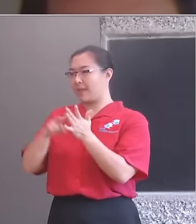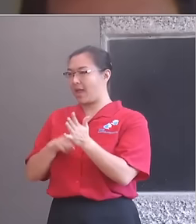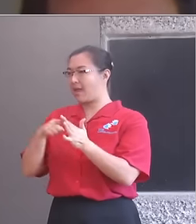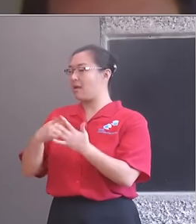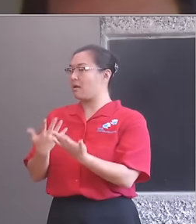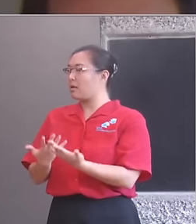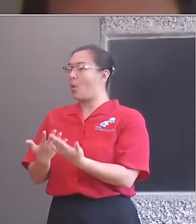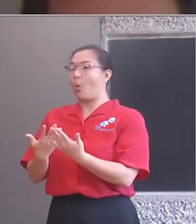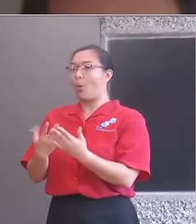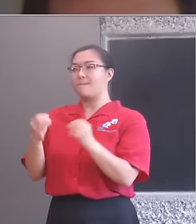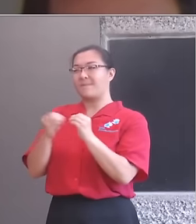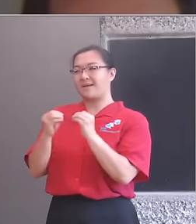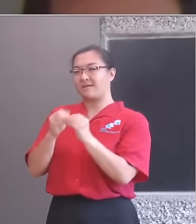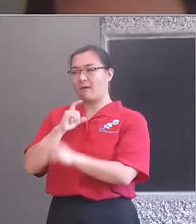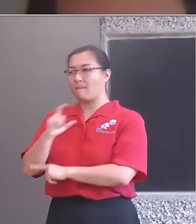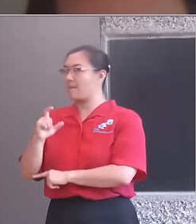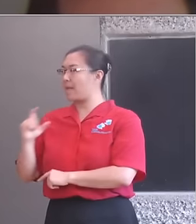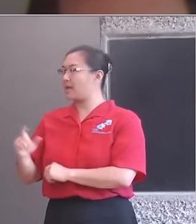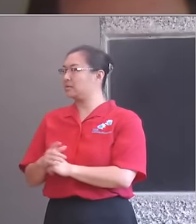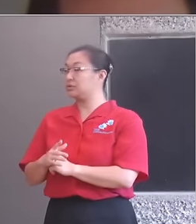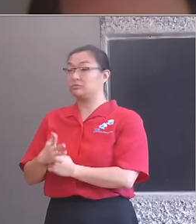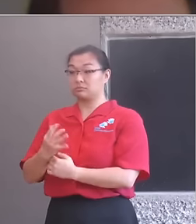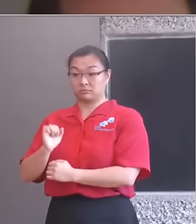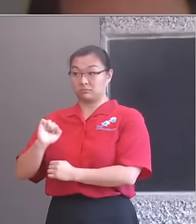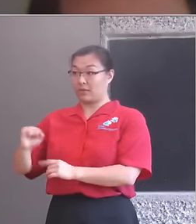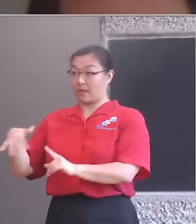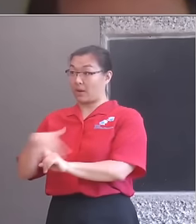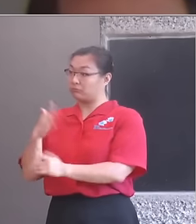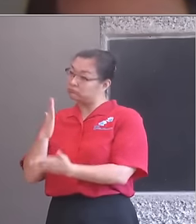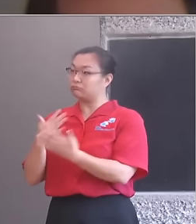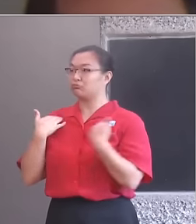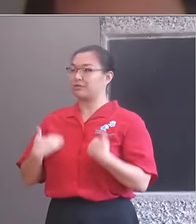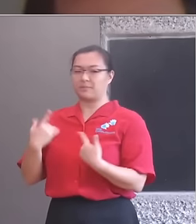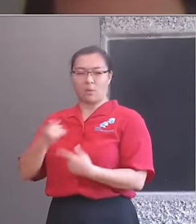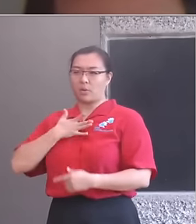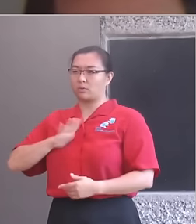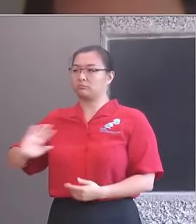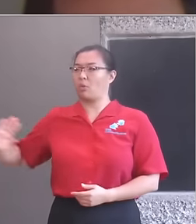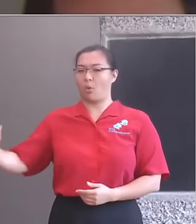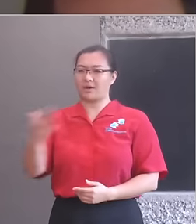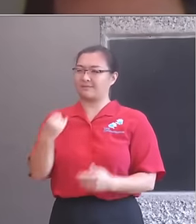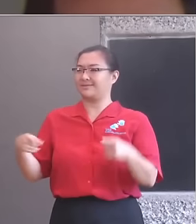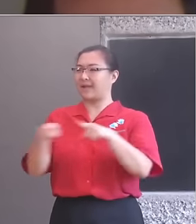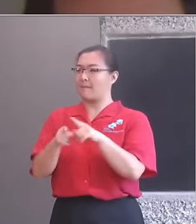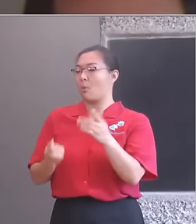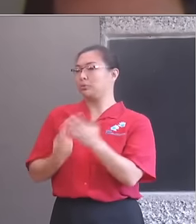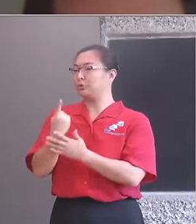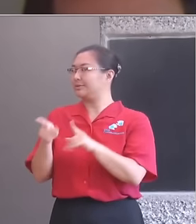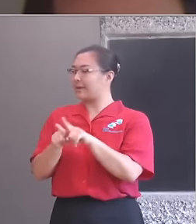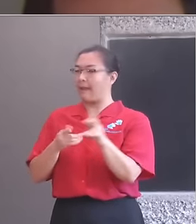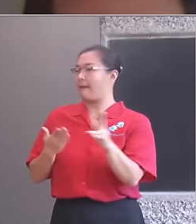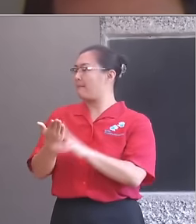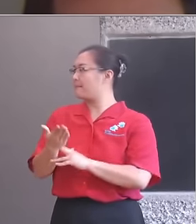dominance of the independent sector, their dominance of the stage and screen. Delivering strong